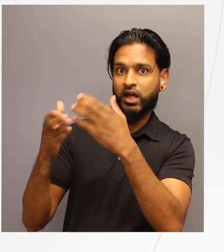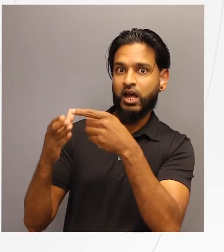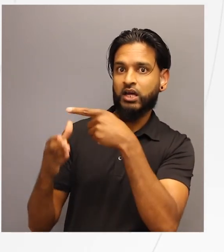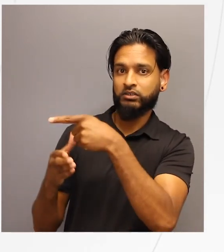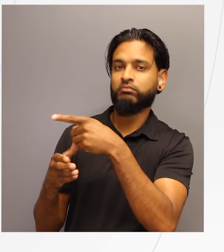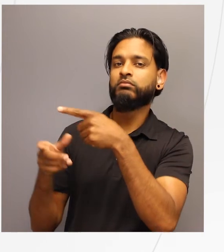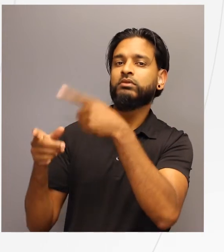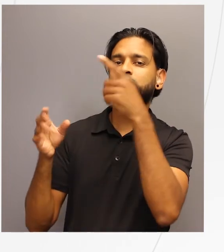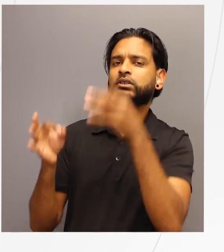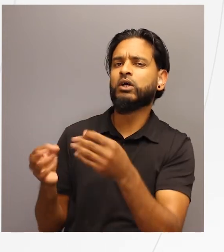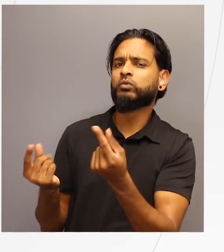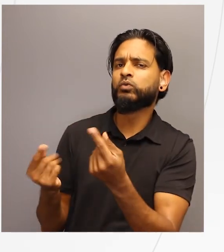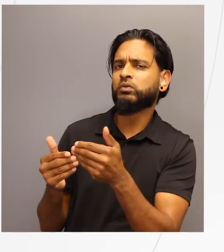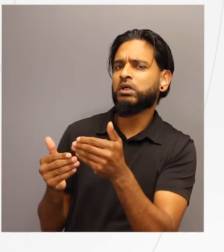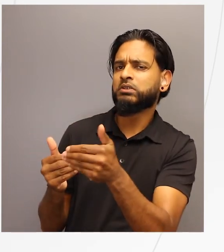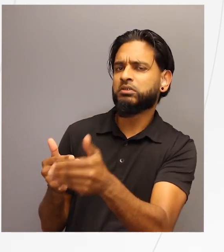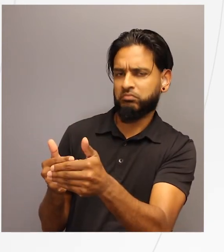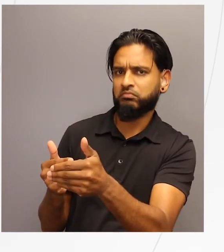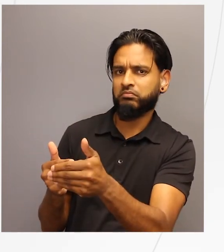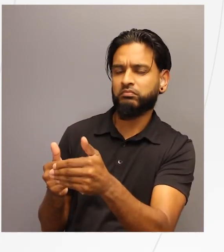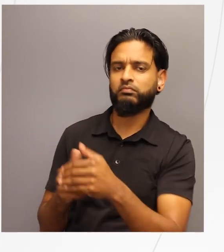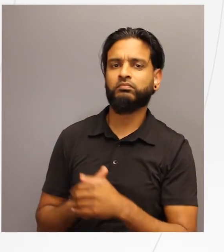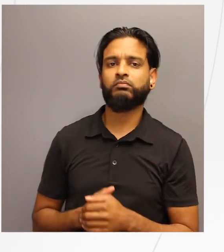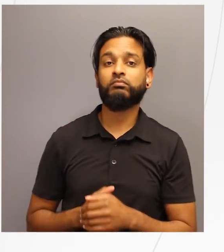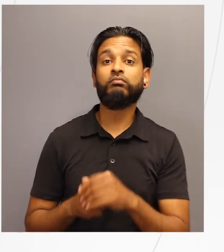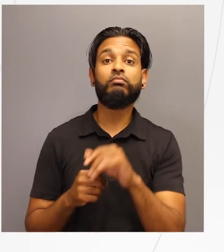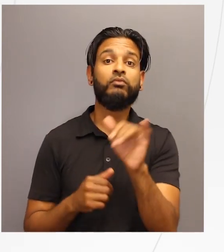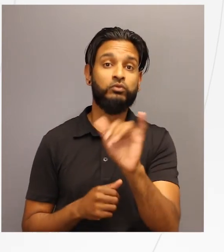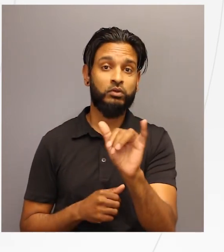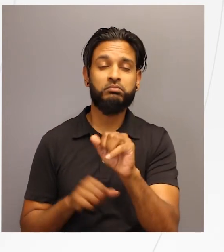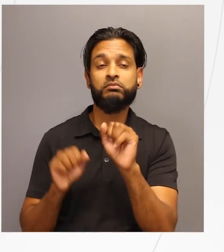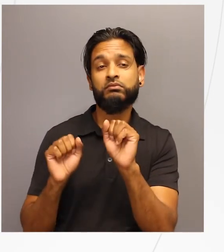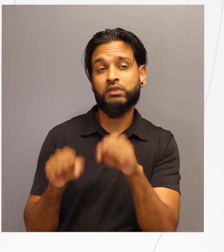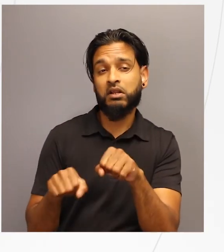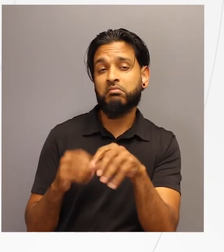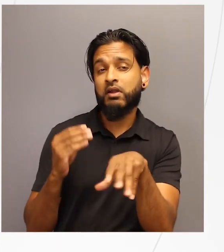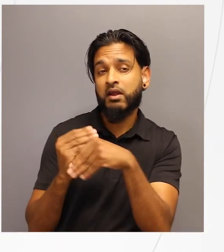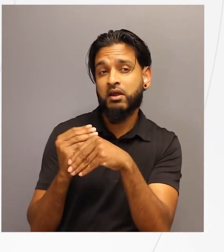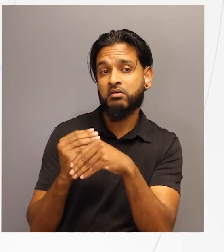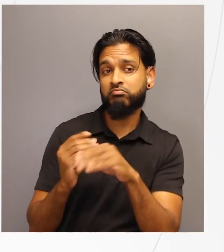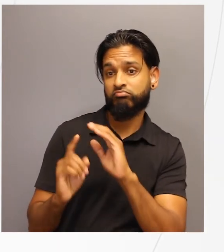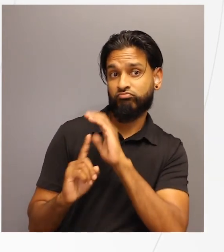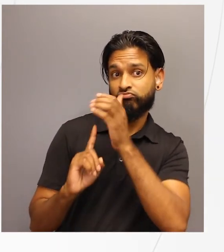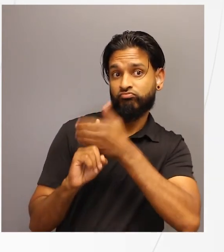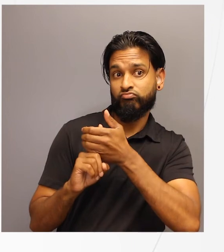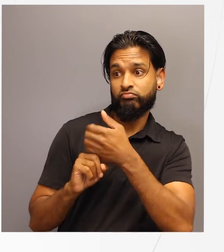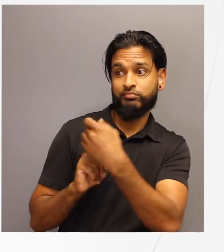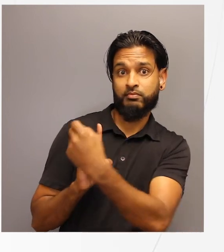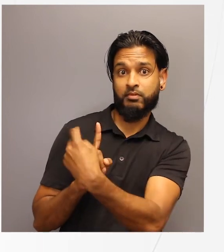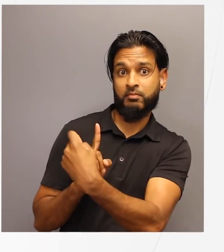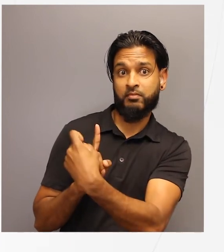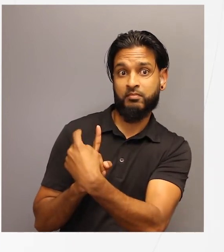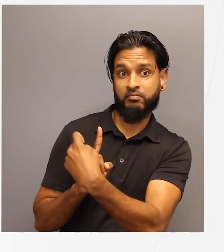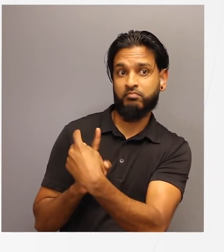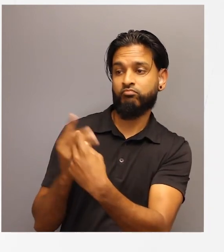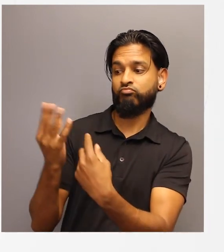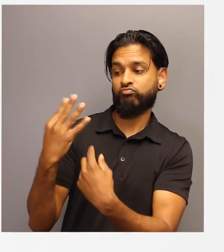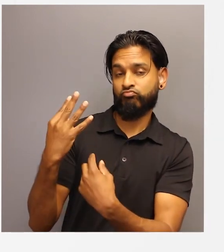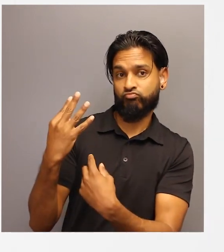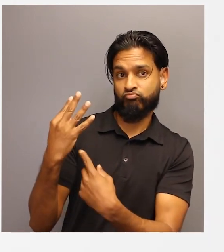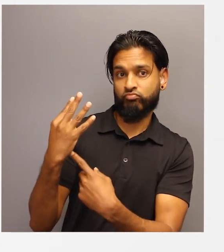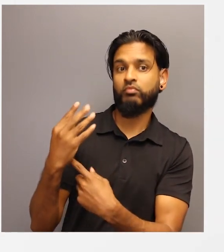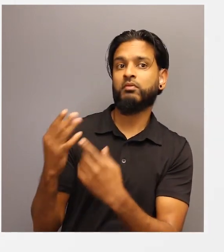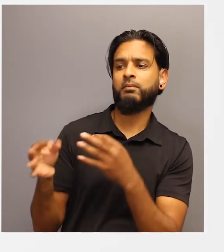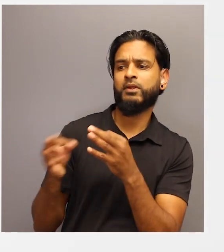should provide. To increase engagement even further, students can also act as the signal themselves, delivering a video recording of the